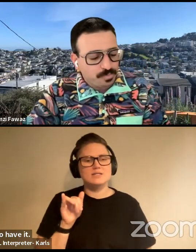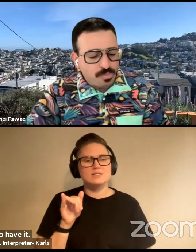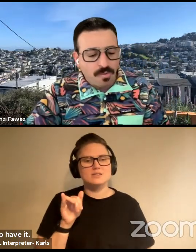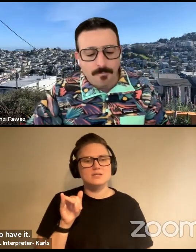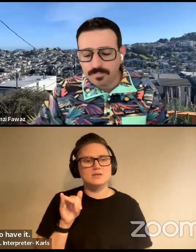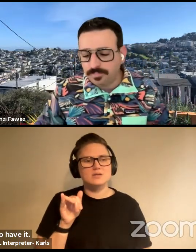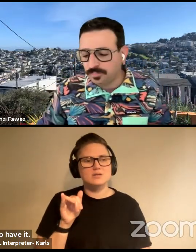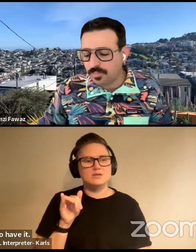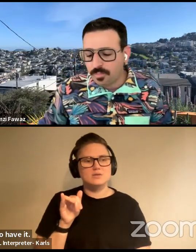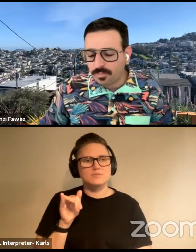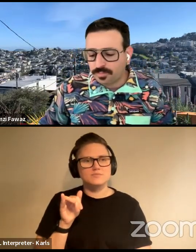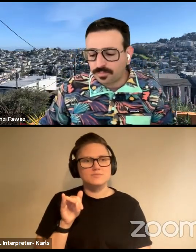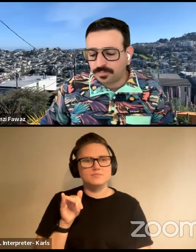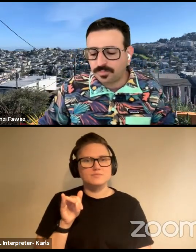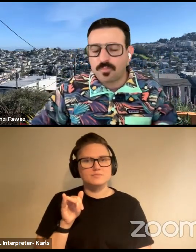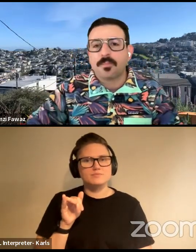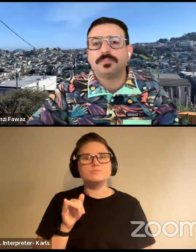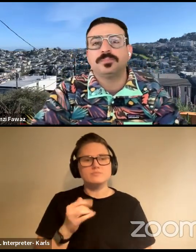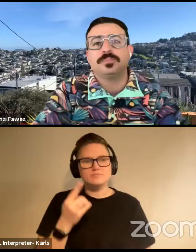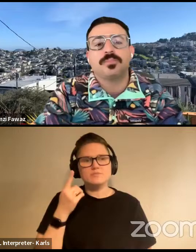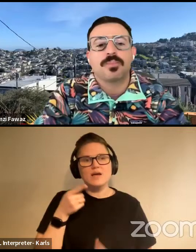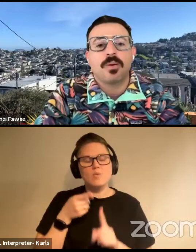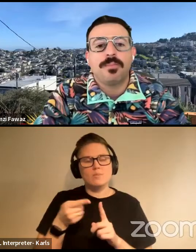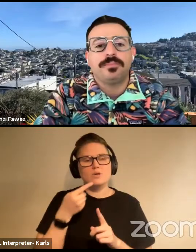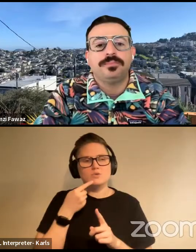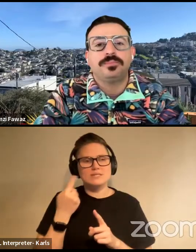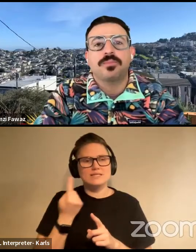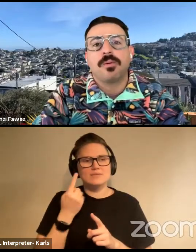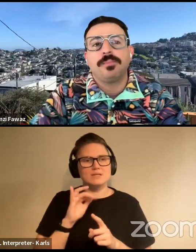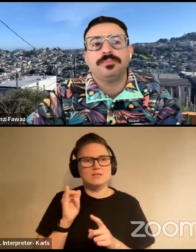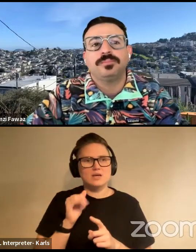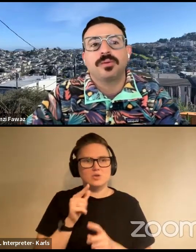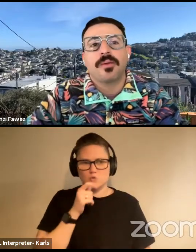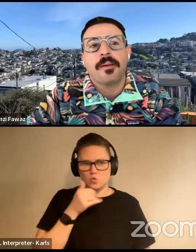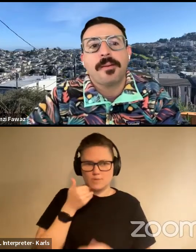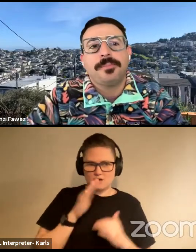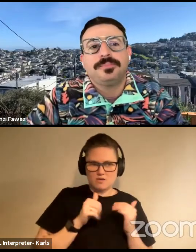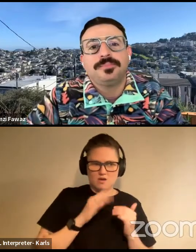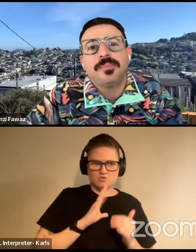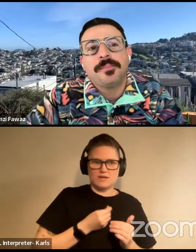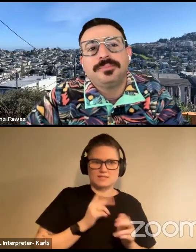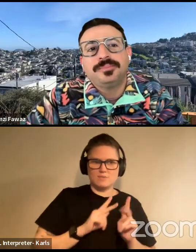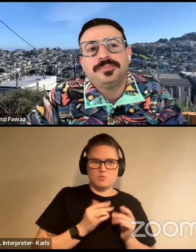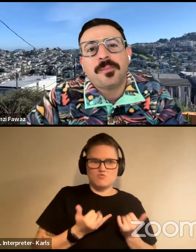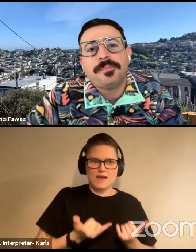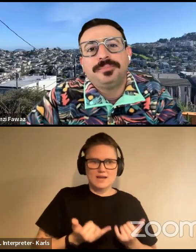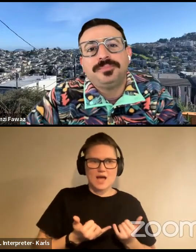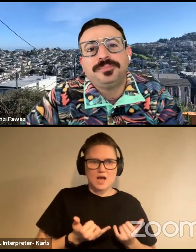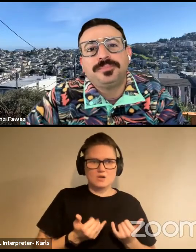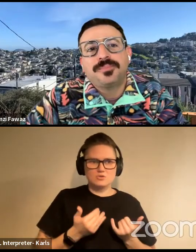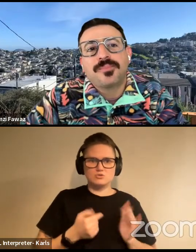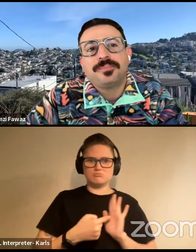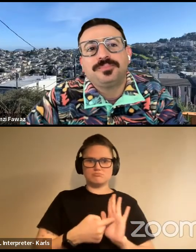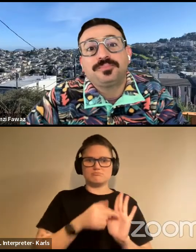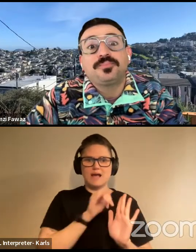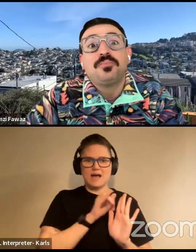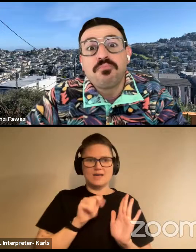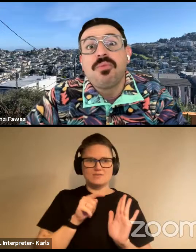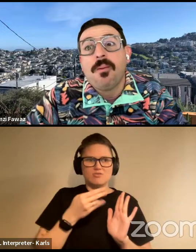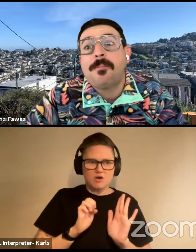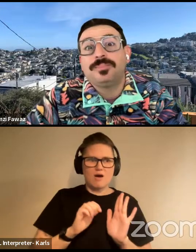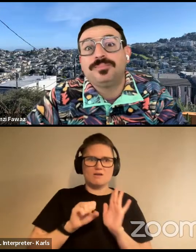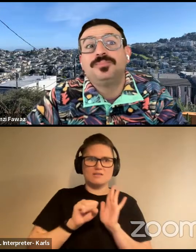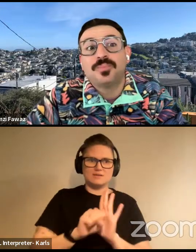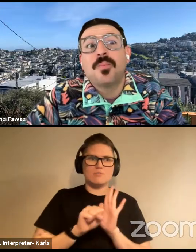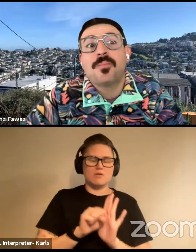you at one point say something like, you know, who better than transgender people right now to stand out as the symbol of identity?